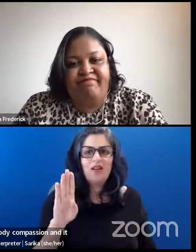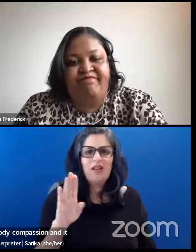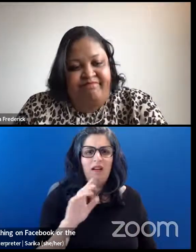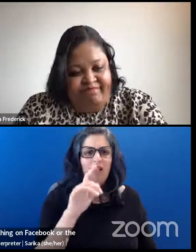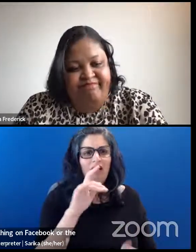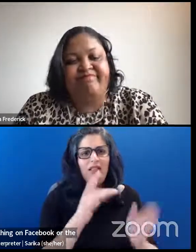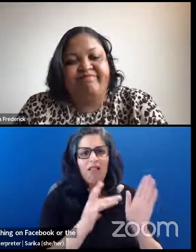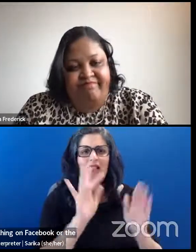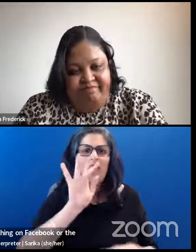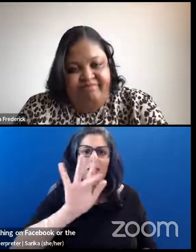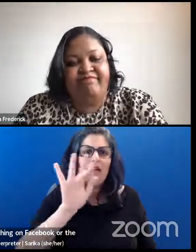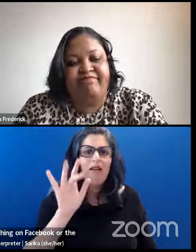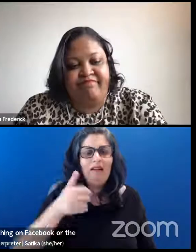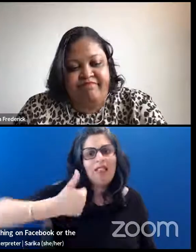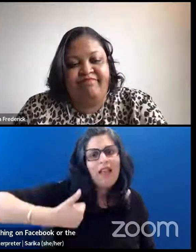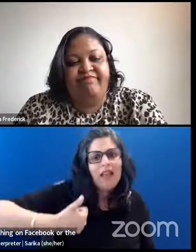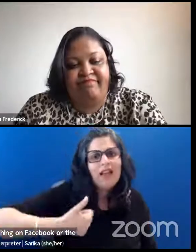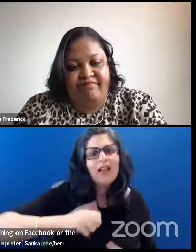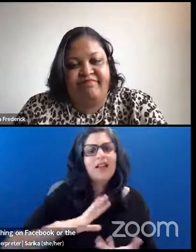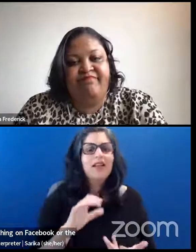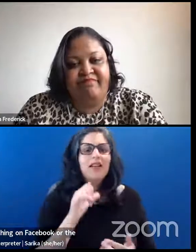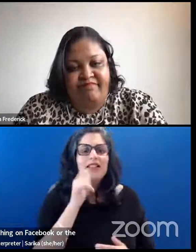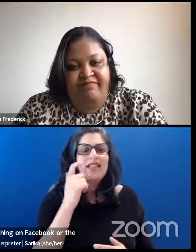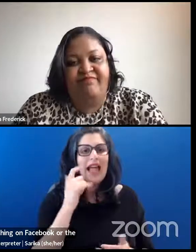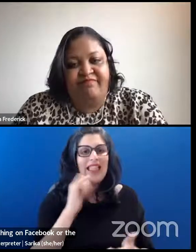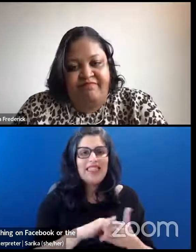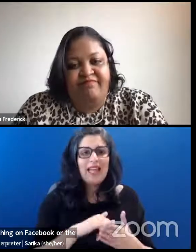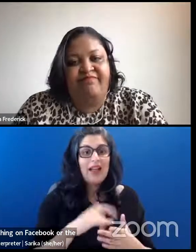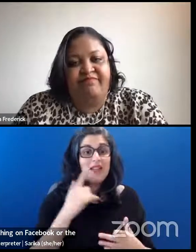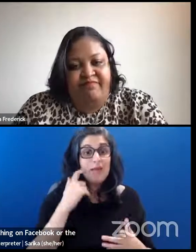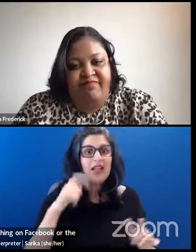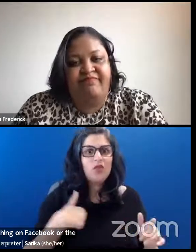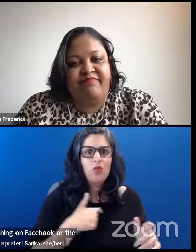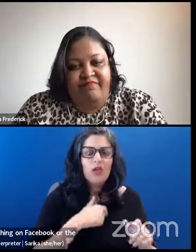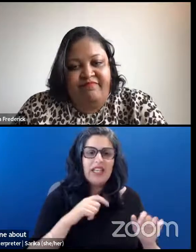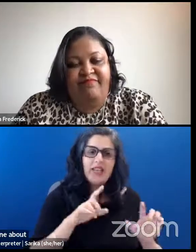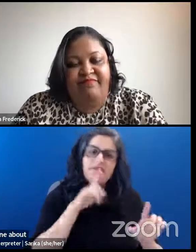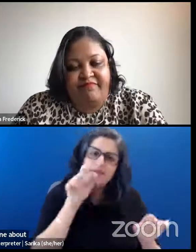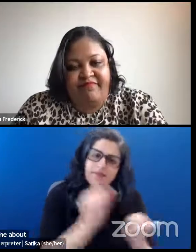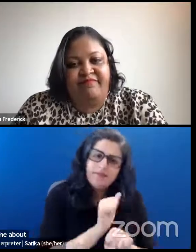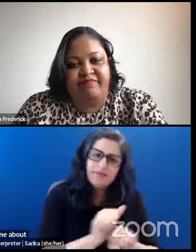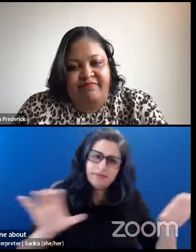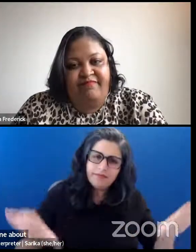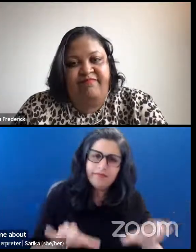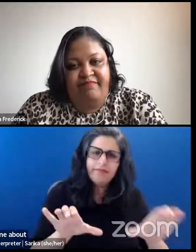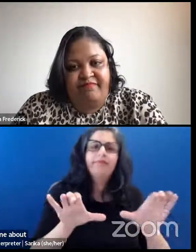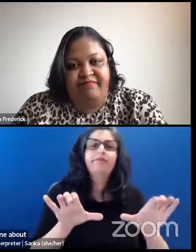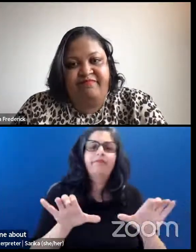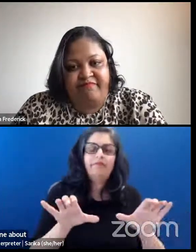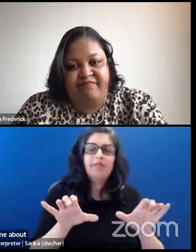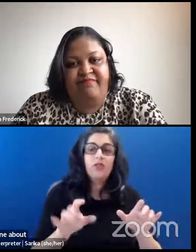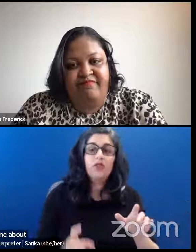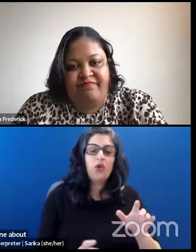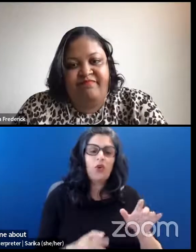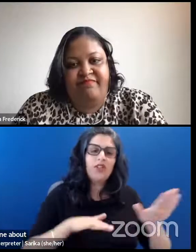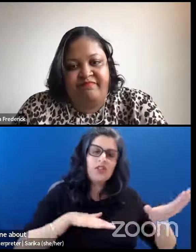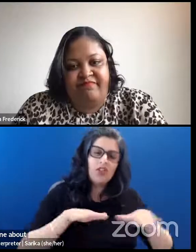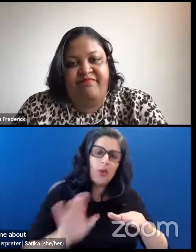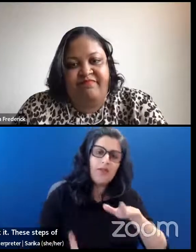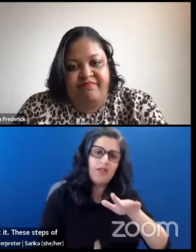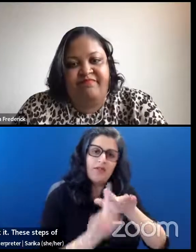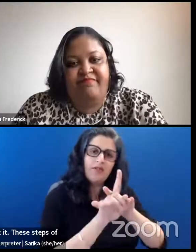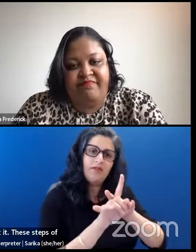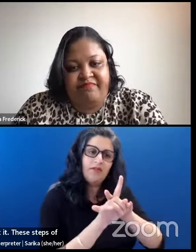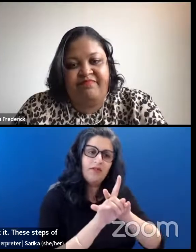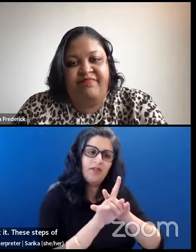somebody sort of constructs it, it comes because we enact it. And so these steps of showing up, of down-regulating,